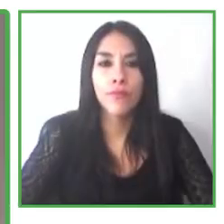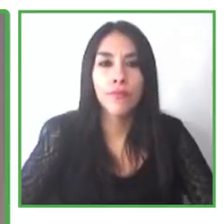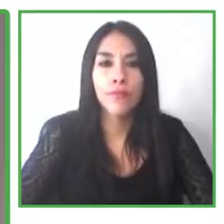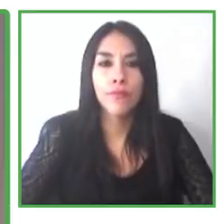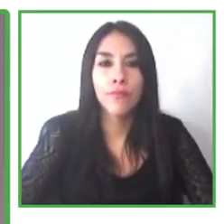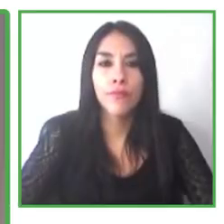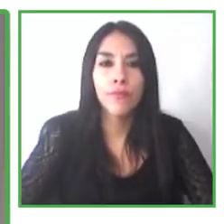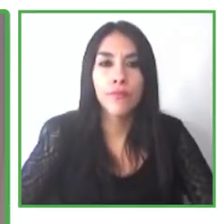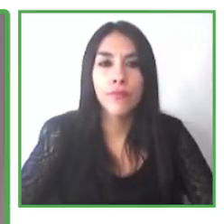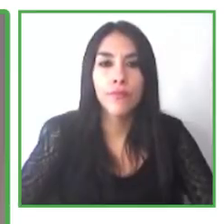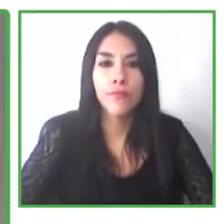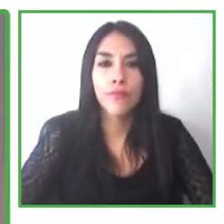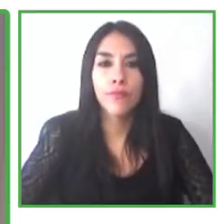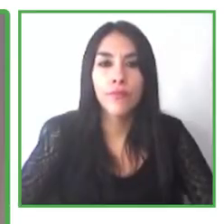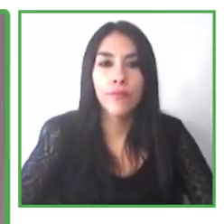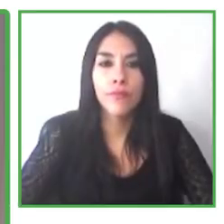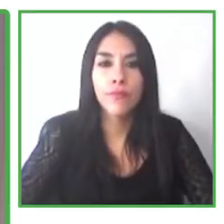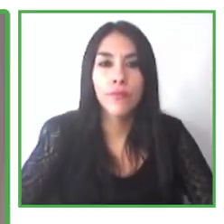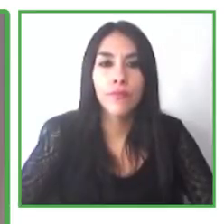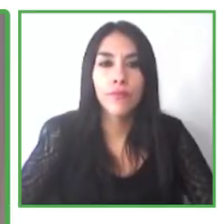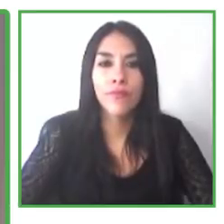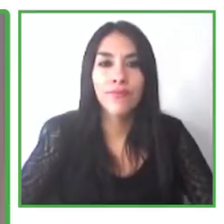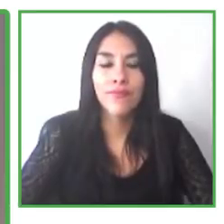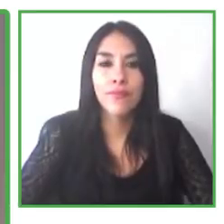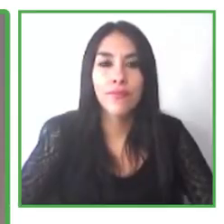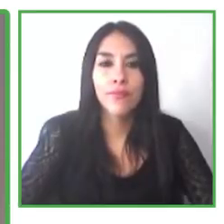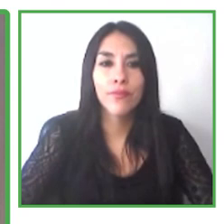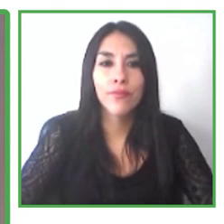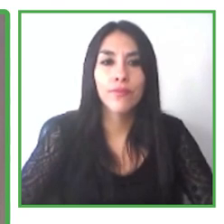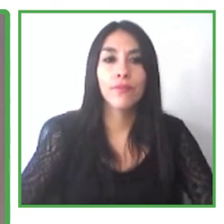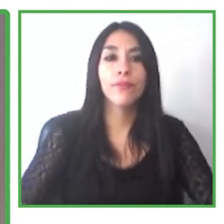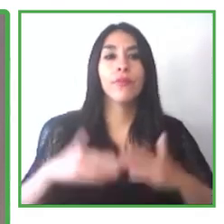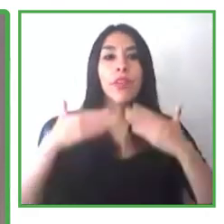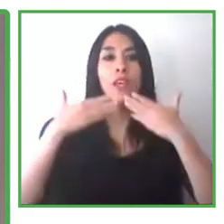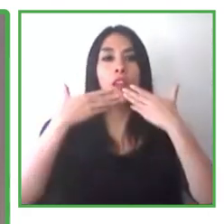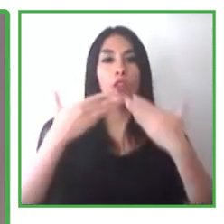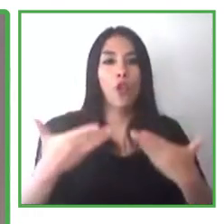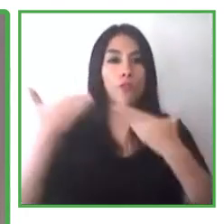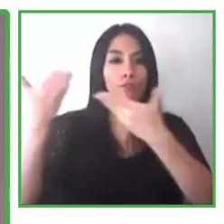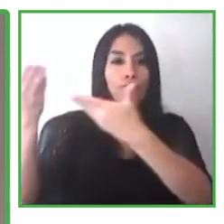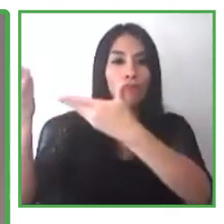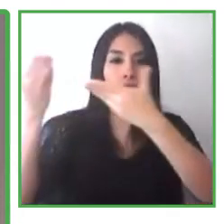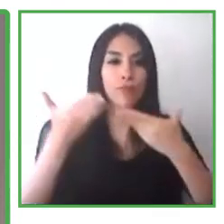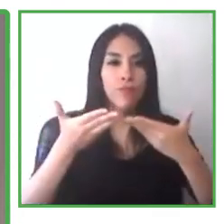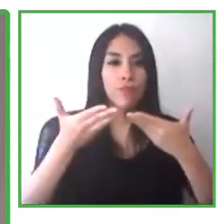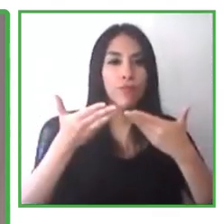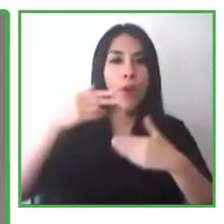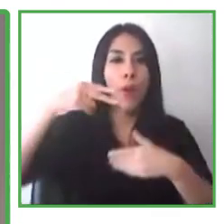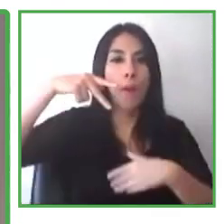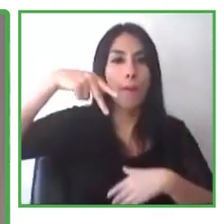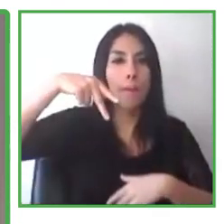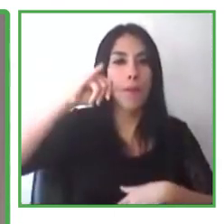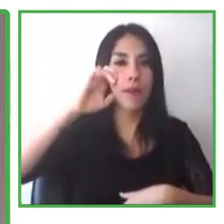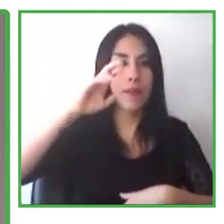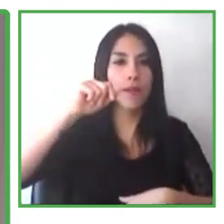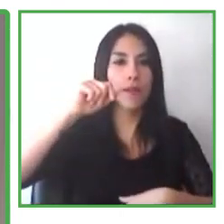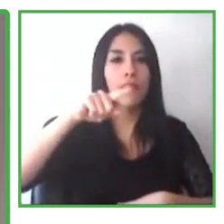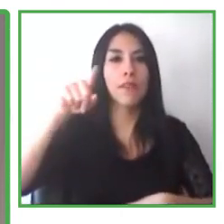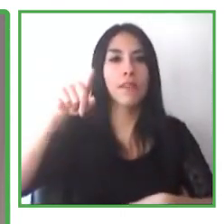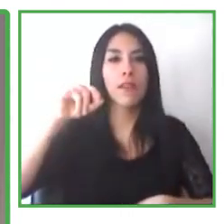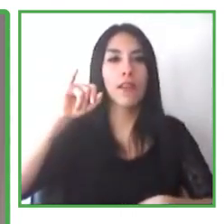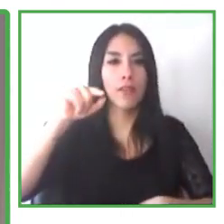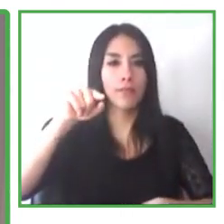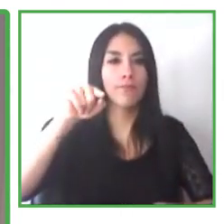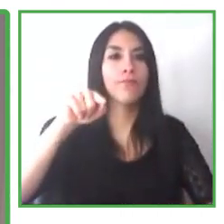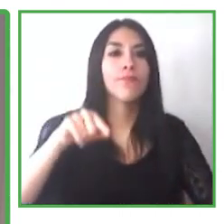Thank you so much, Purina and Maita. That was really inspiring. You're doing great work across Latin America and the Caribbean. And it's great to